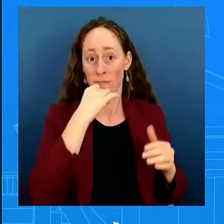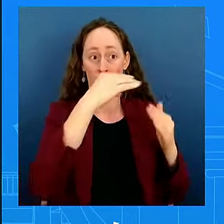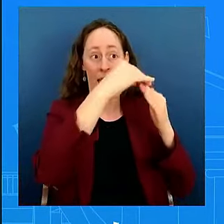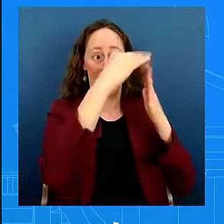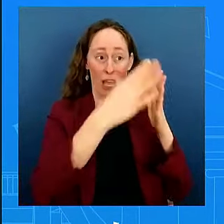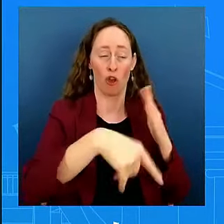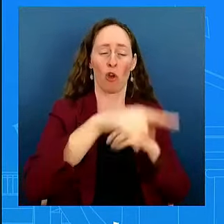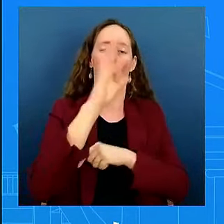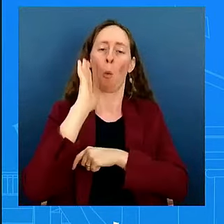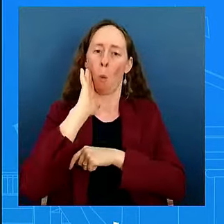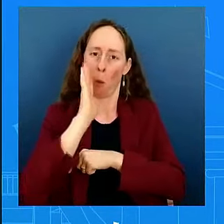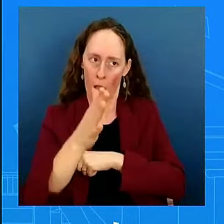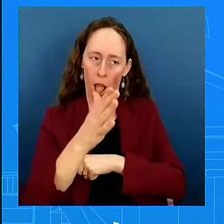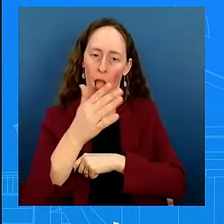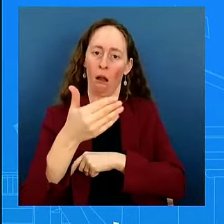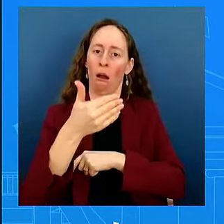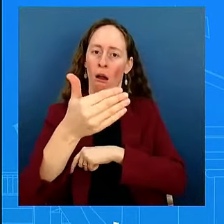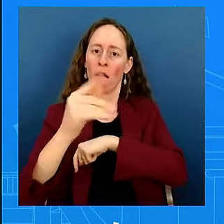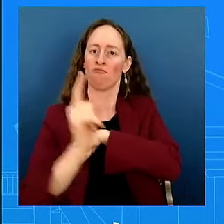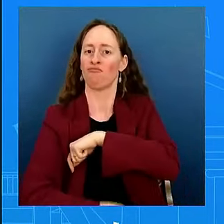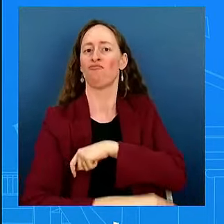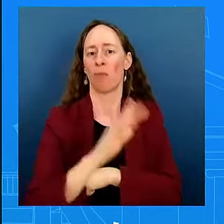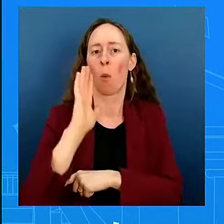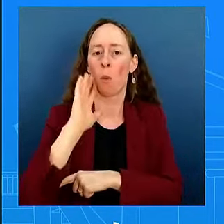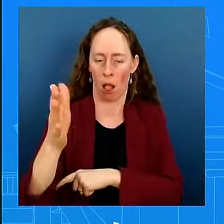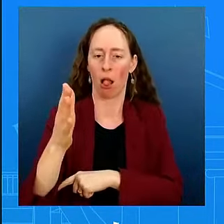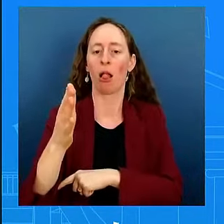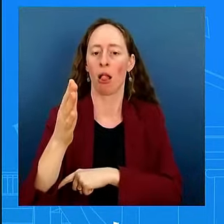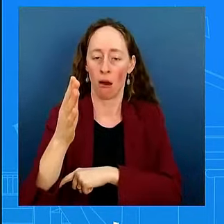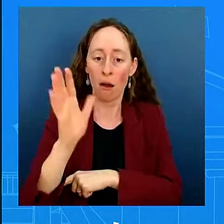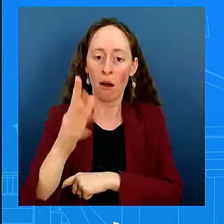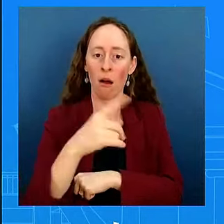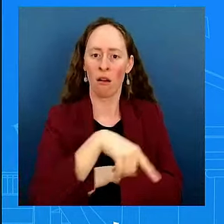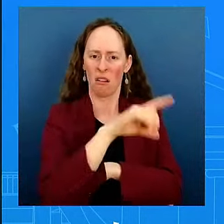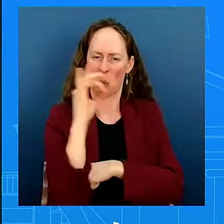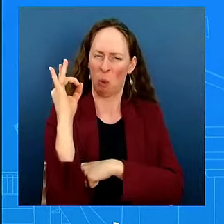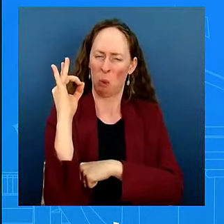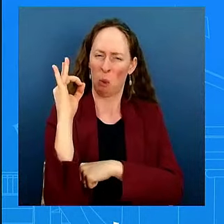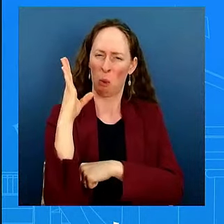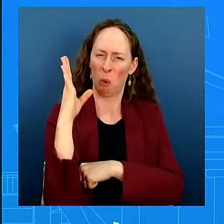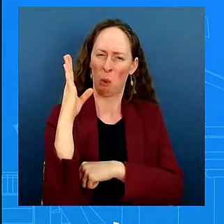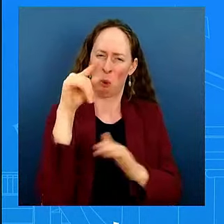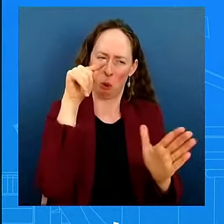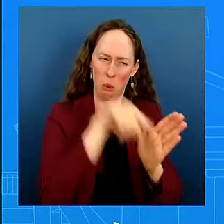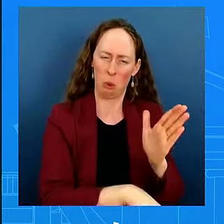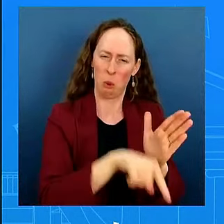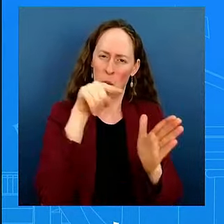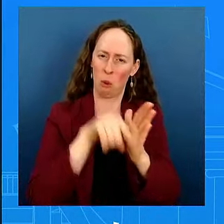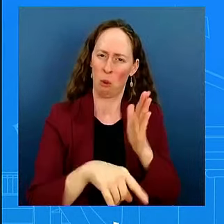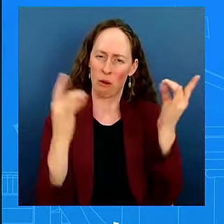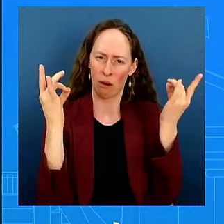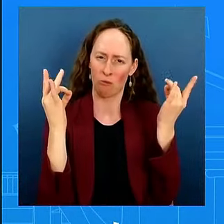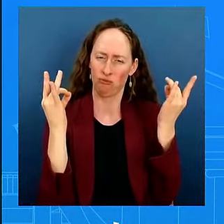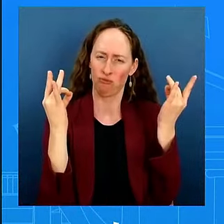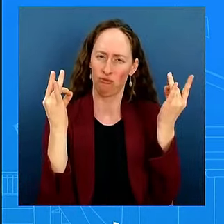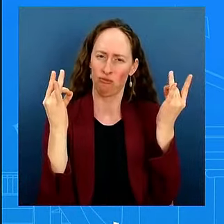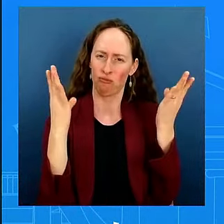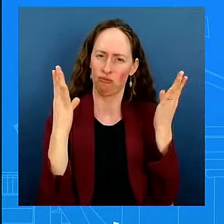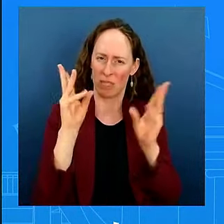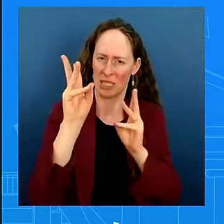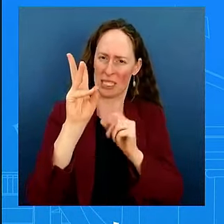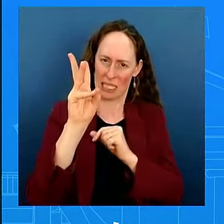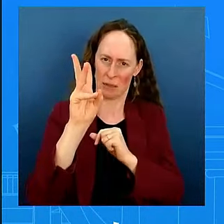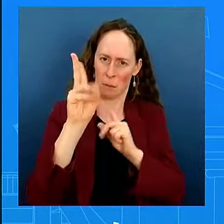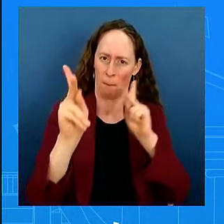heinous murder, and that's what it was. And so we are going to be very clear on calling that out. If anything,